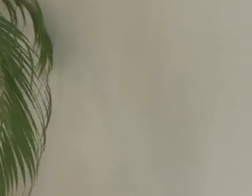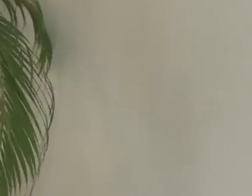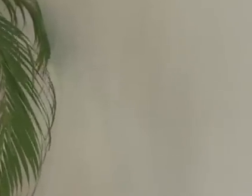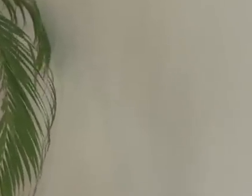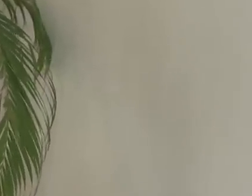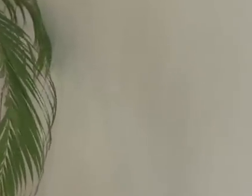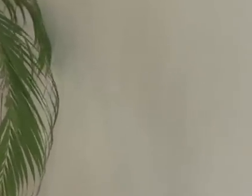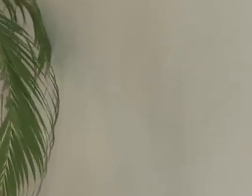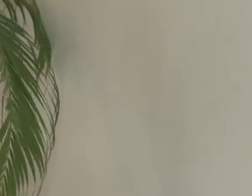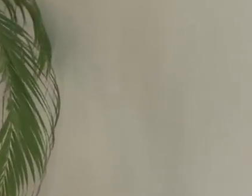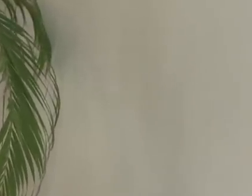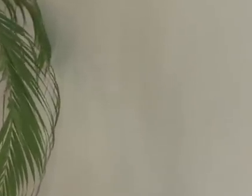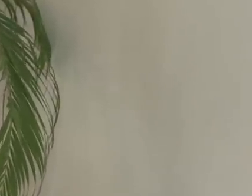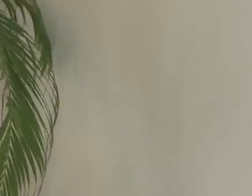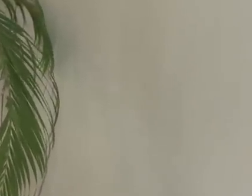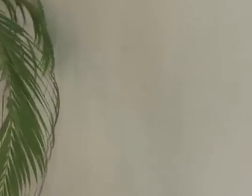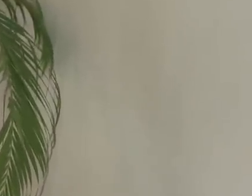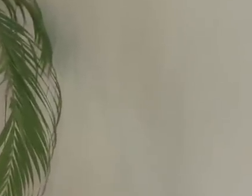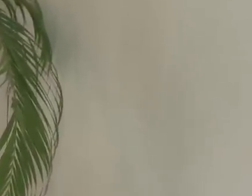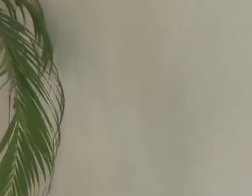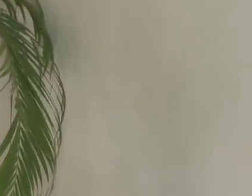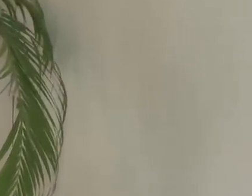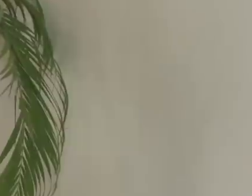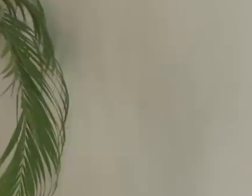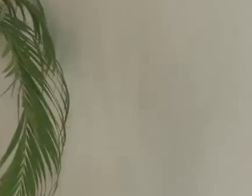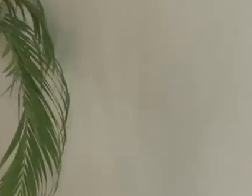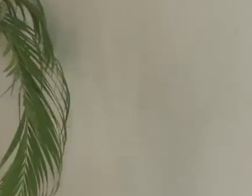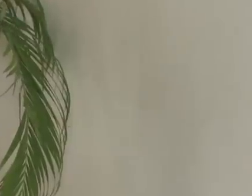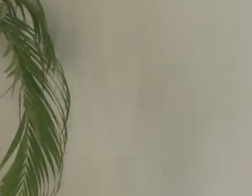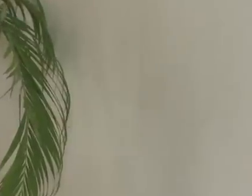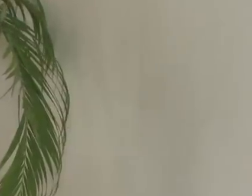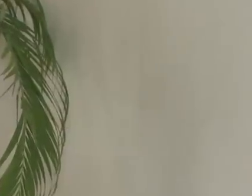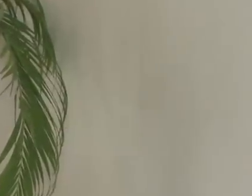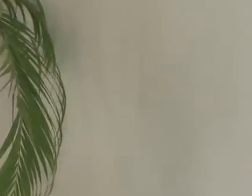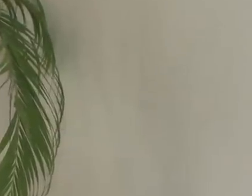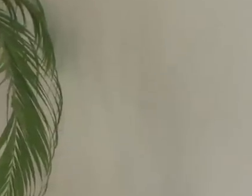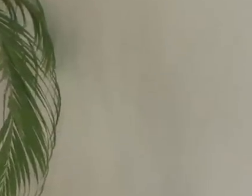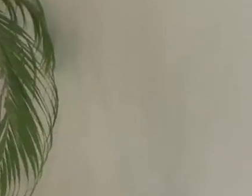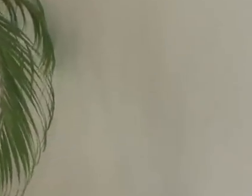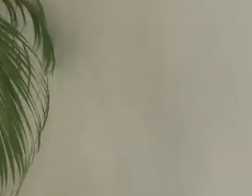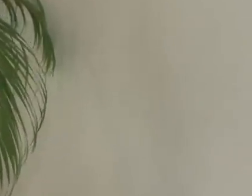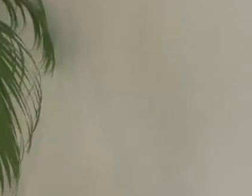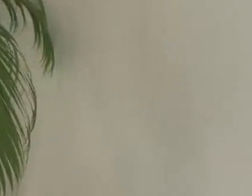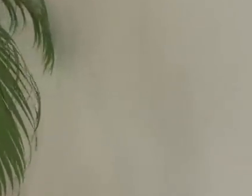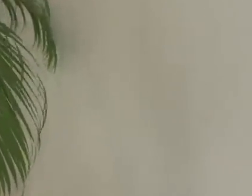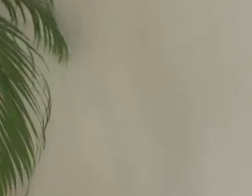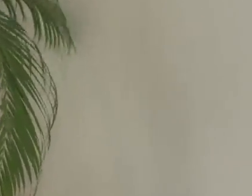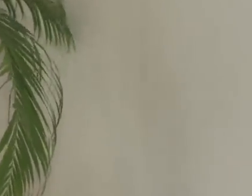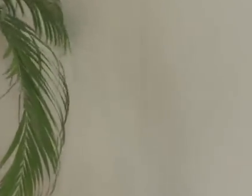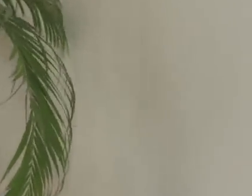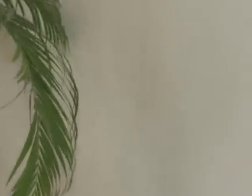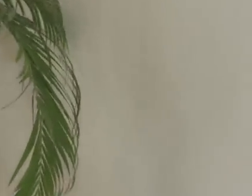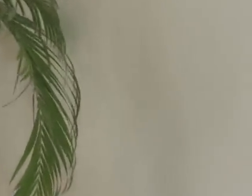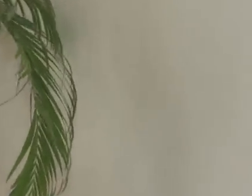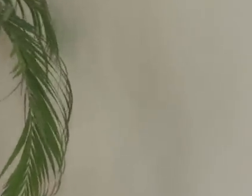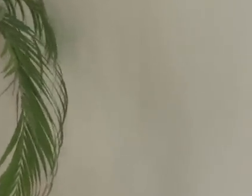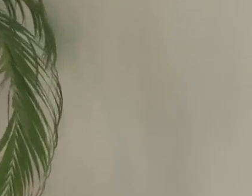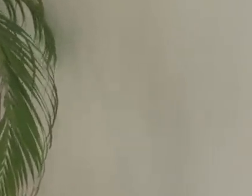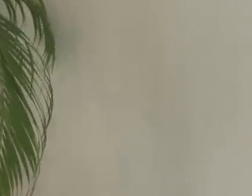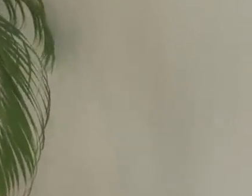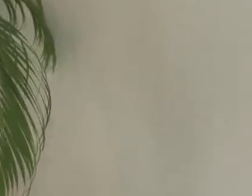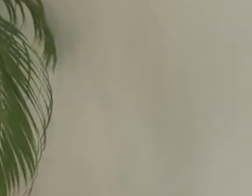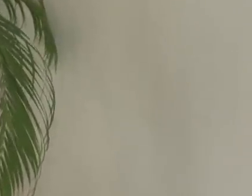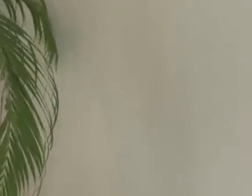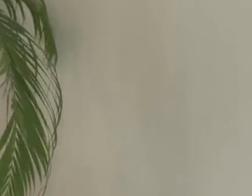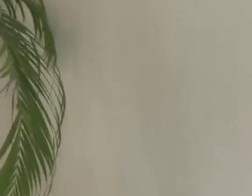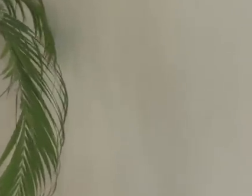liaising with international partners have researched how to do this. We actually have models for how to do this effectively. We just need to put those things in